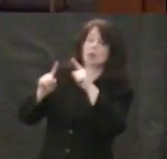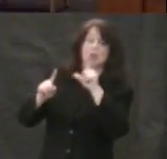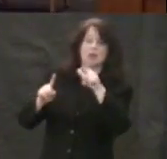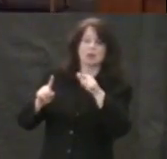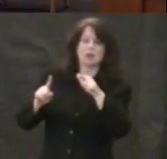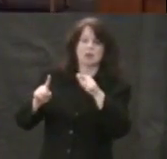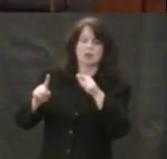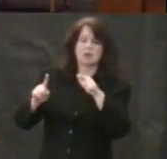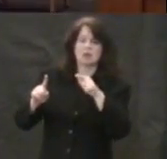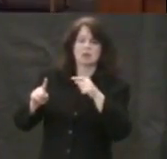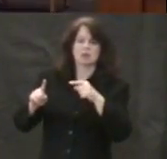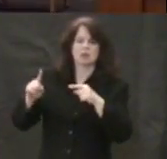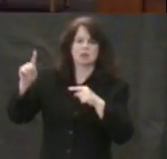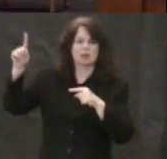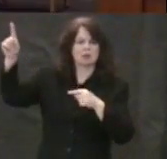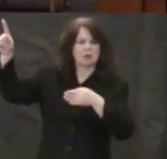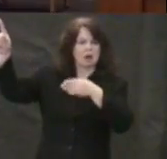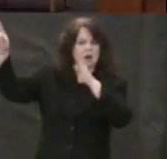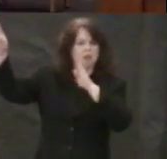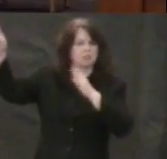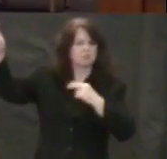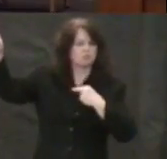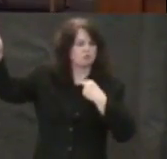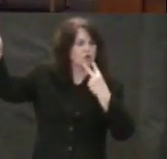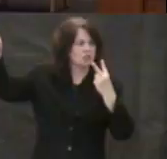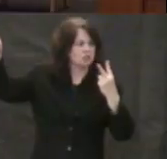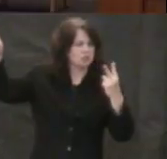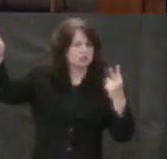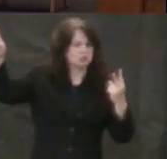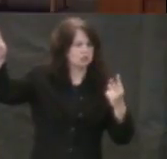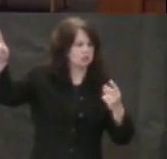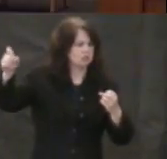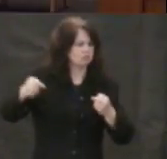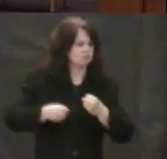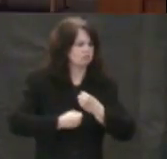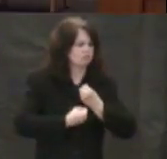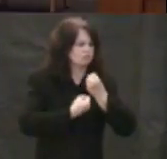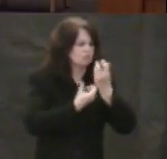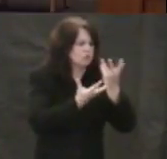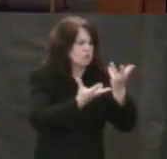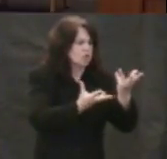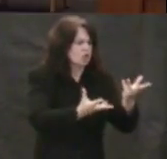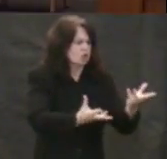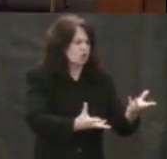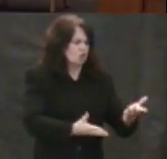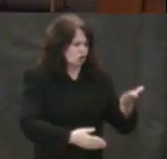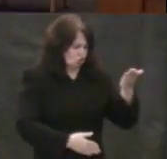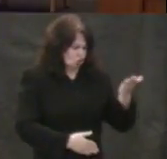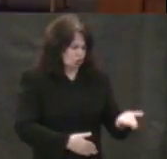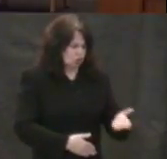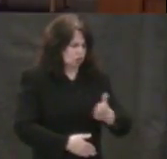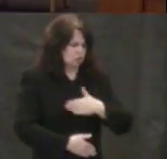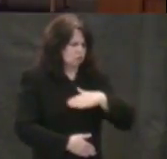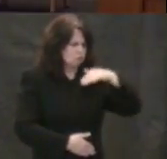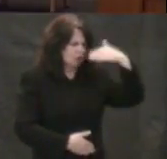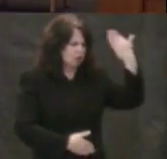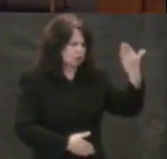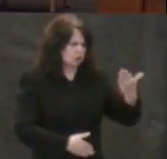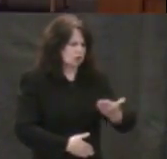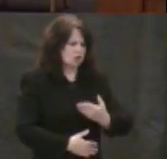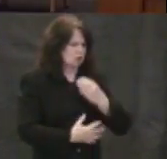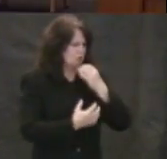Cloud overshadows. And from the cloud, voice. This is my son, the beloved,